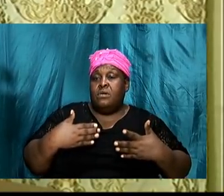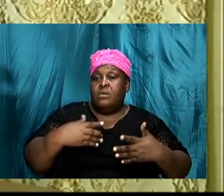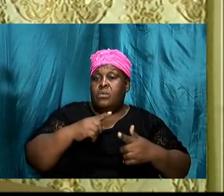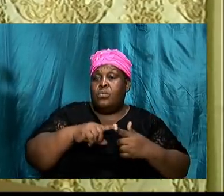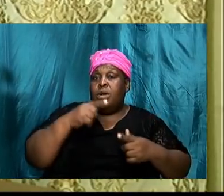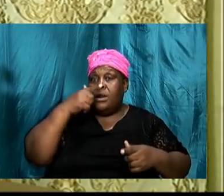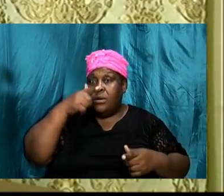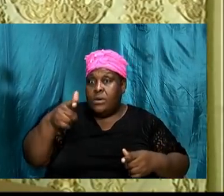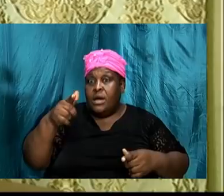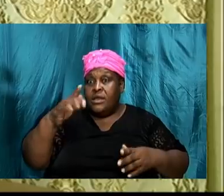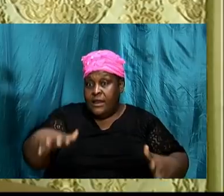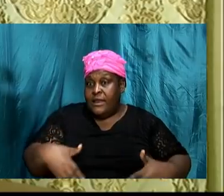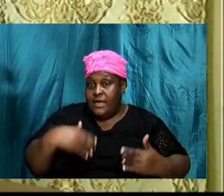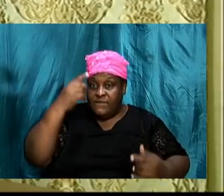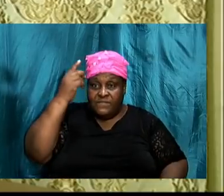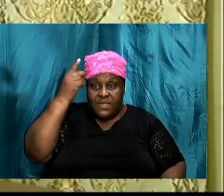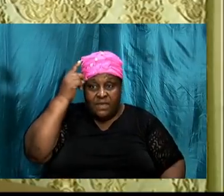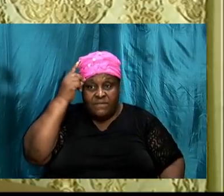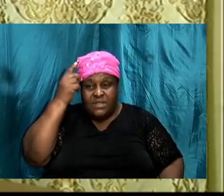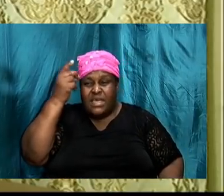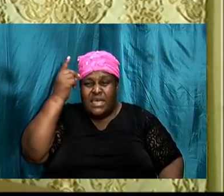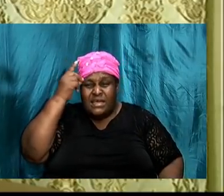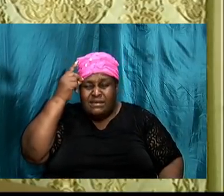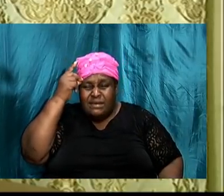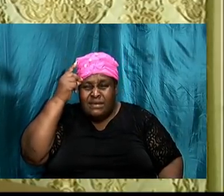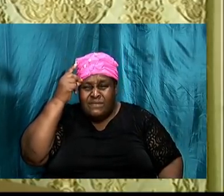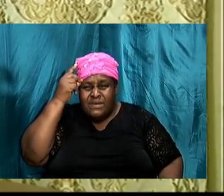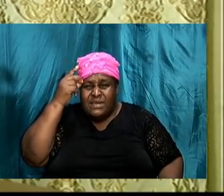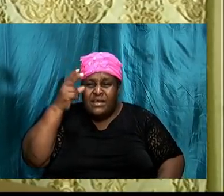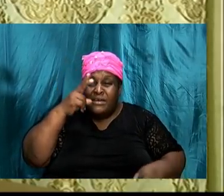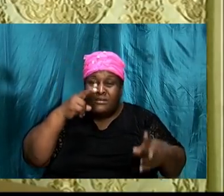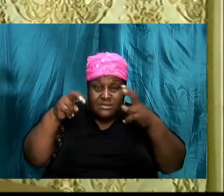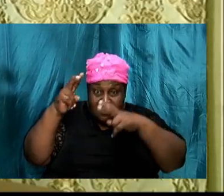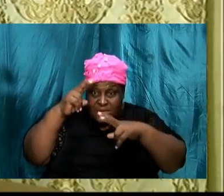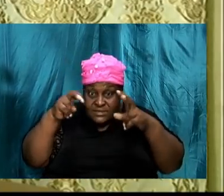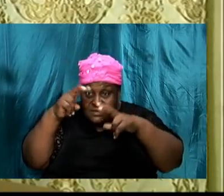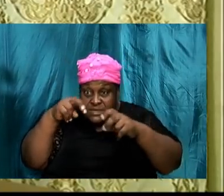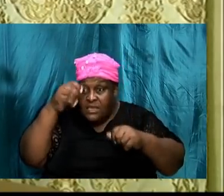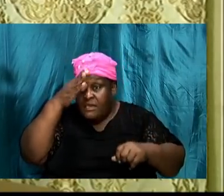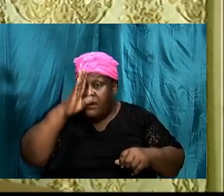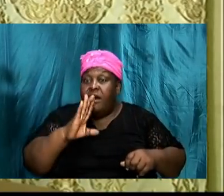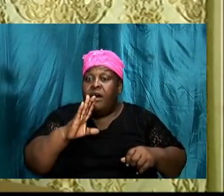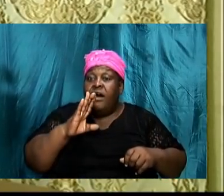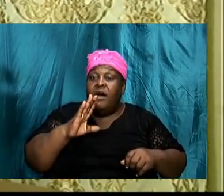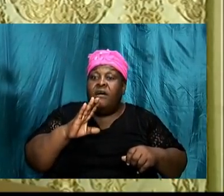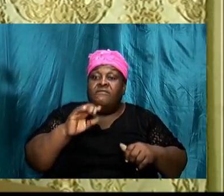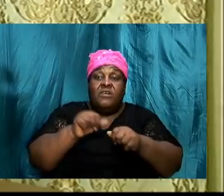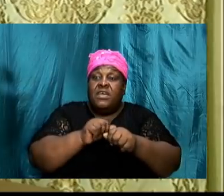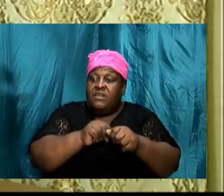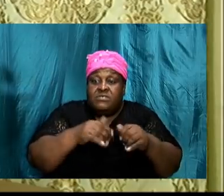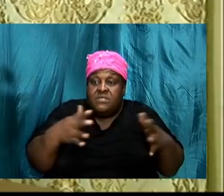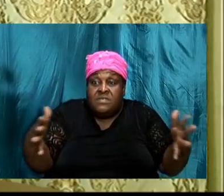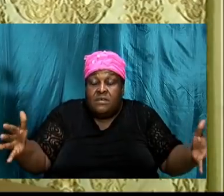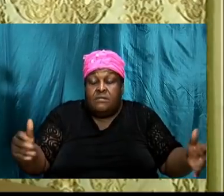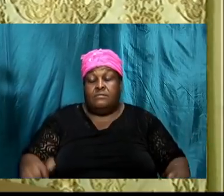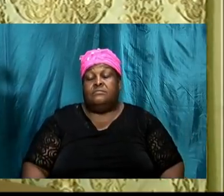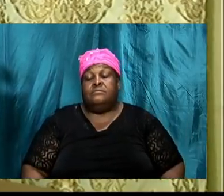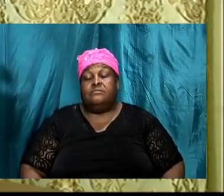he was without fault, but we look at some scriptures last week.